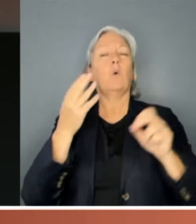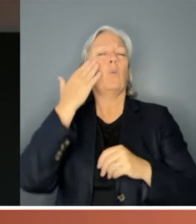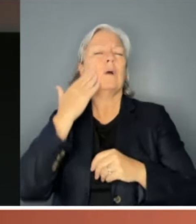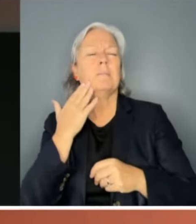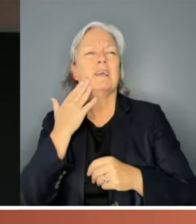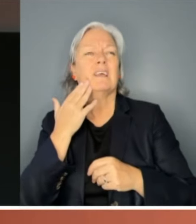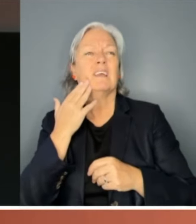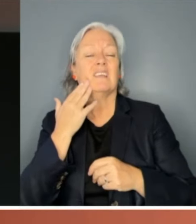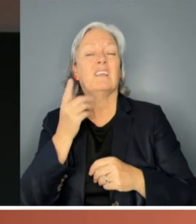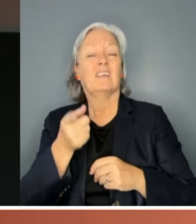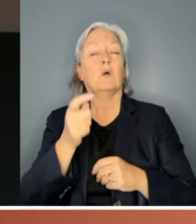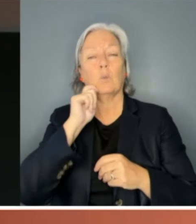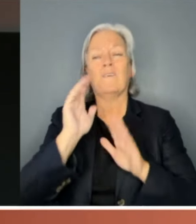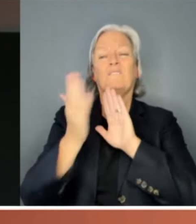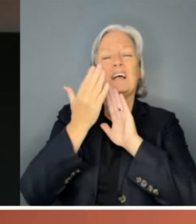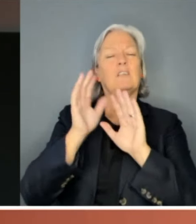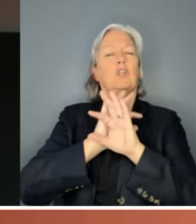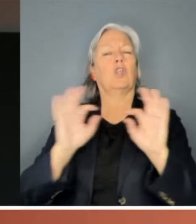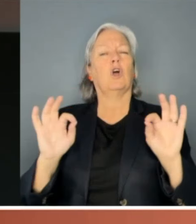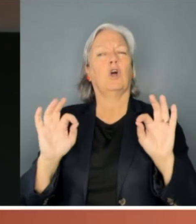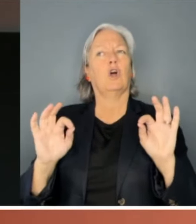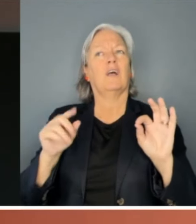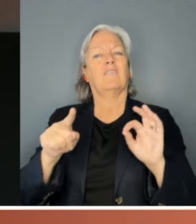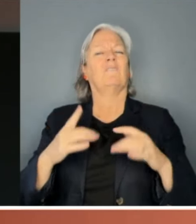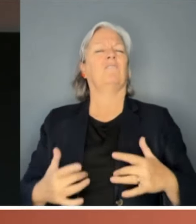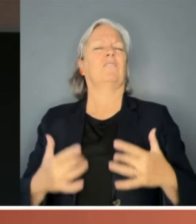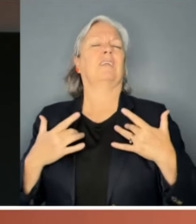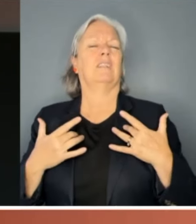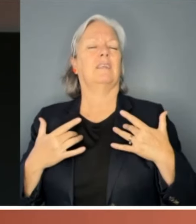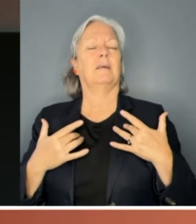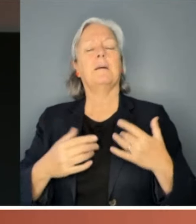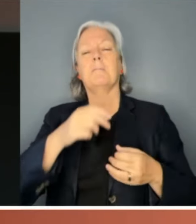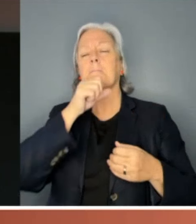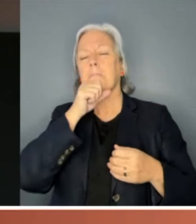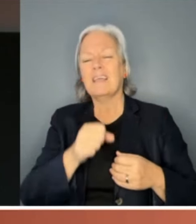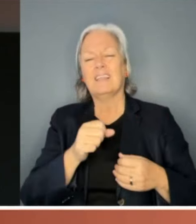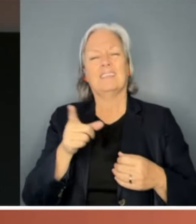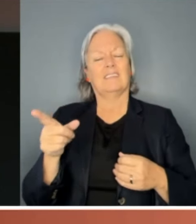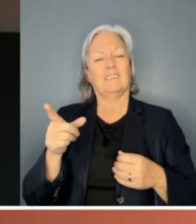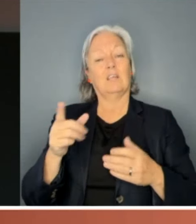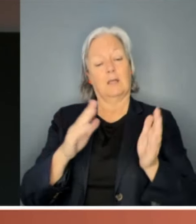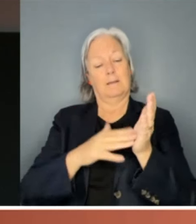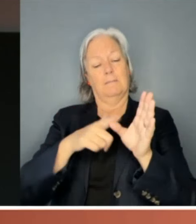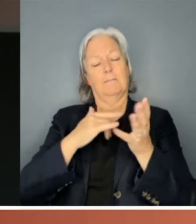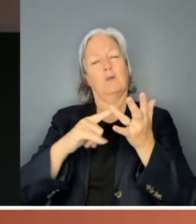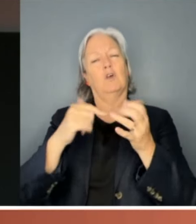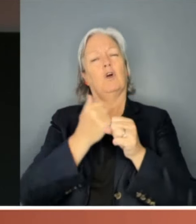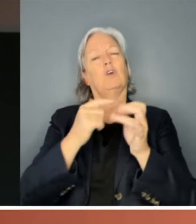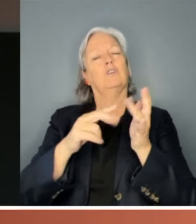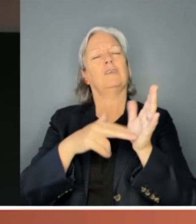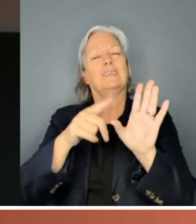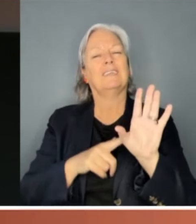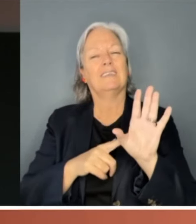rather than something men feel. Mann argues that misogyny is effectively the enforcing agent,